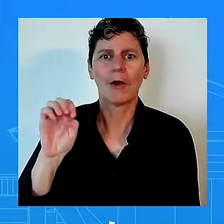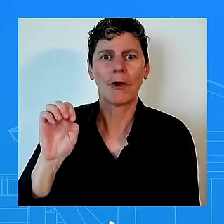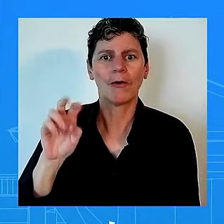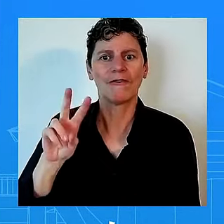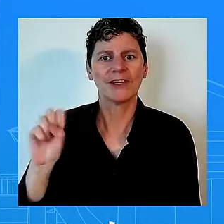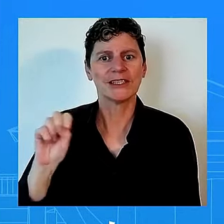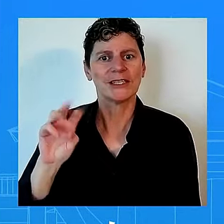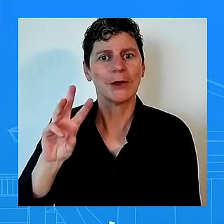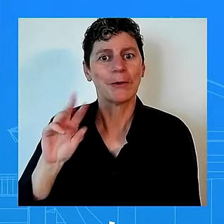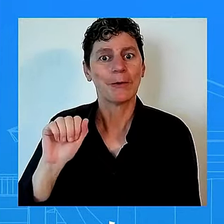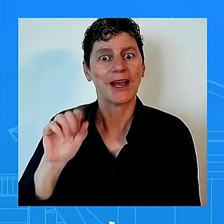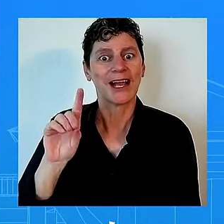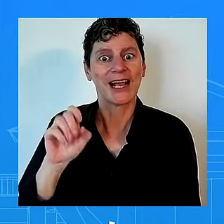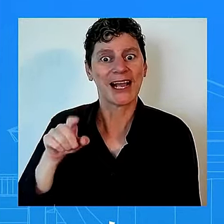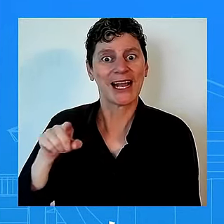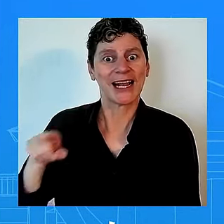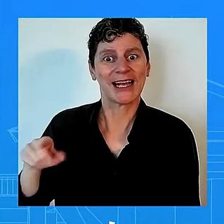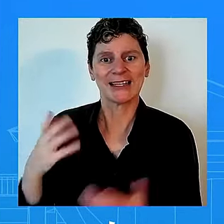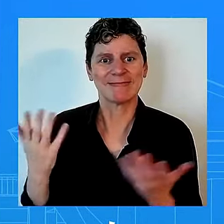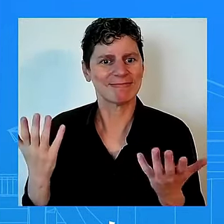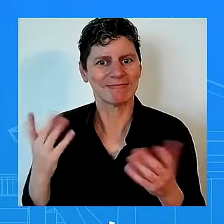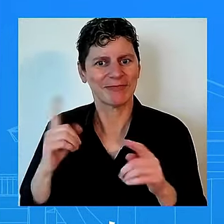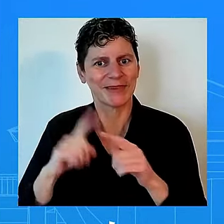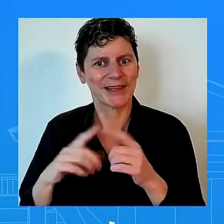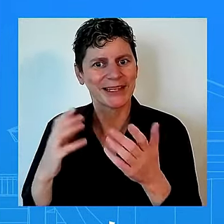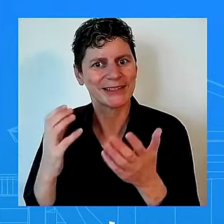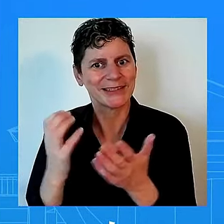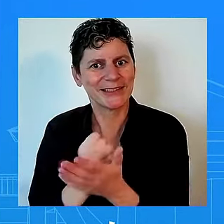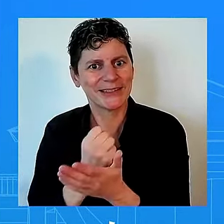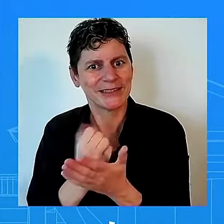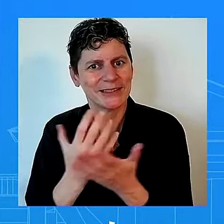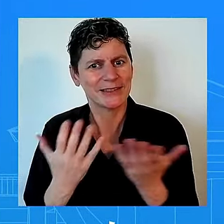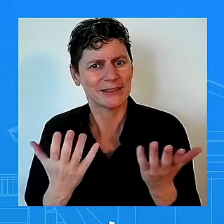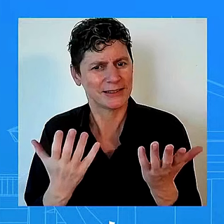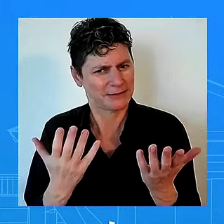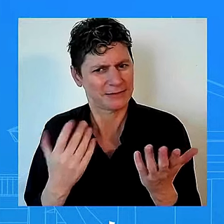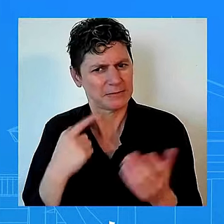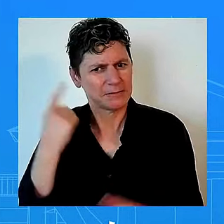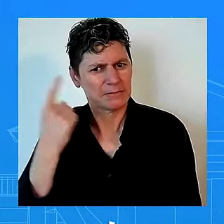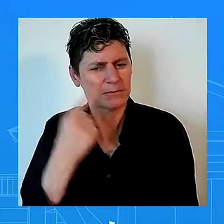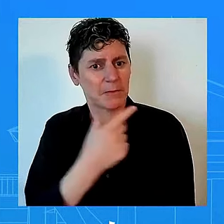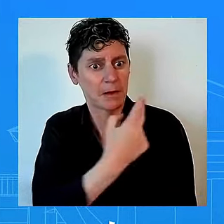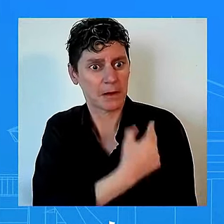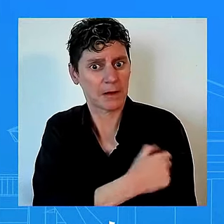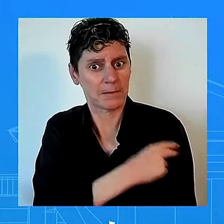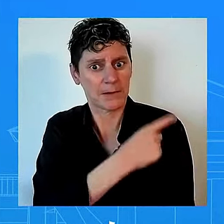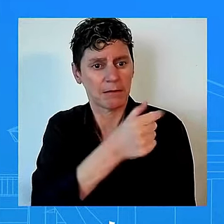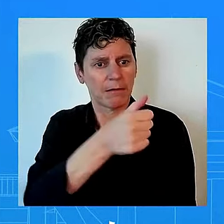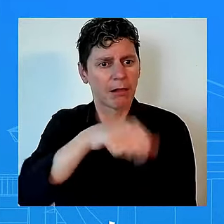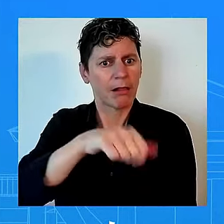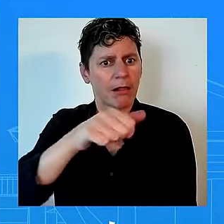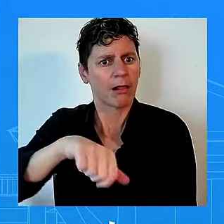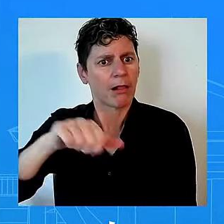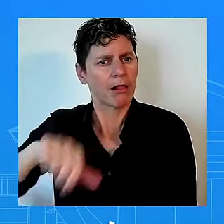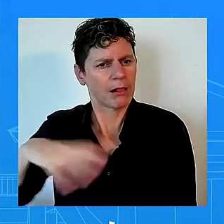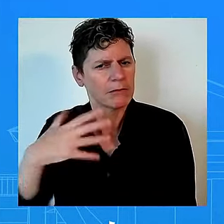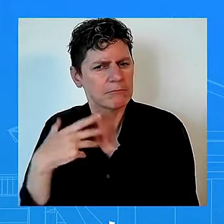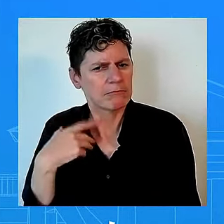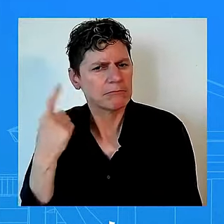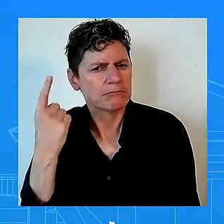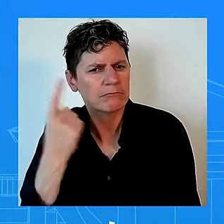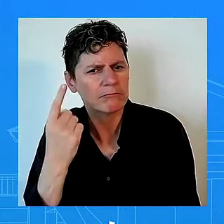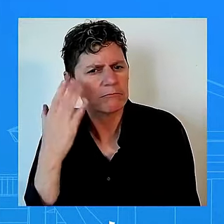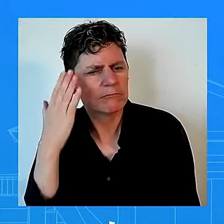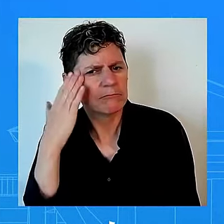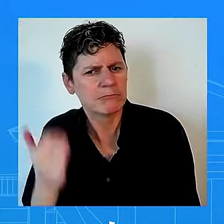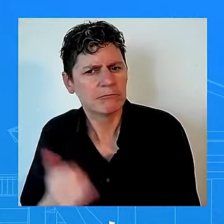i don't have i'm just now learning uh this reporting that the associated press has uh so i would have to go back to the department of justice and also refer